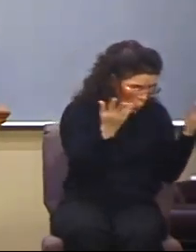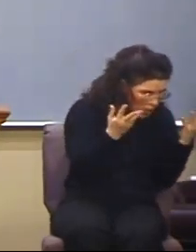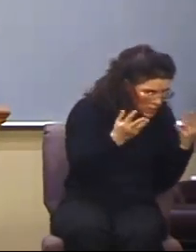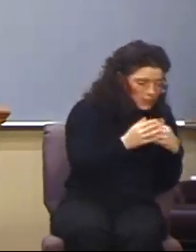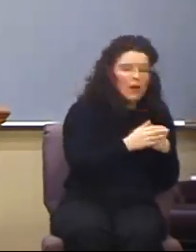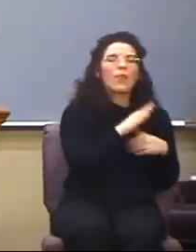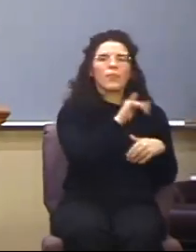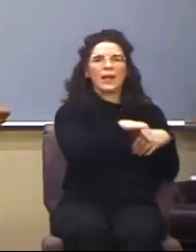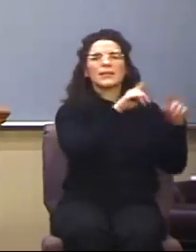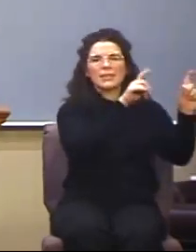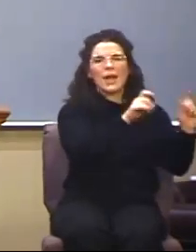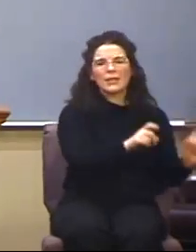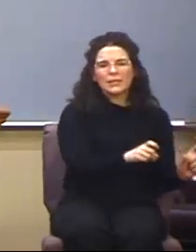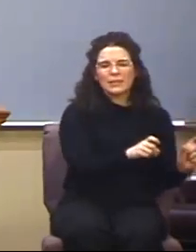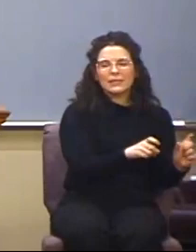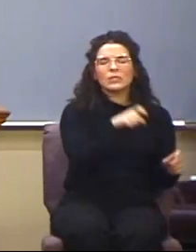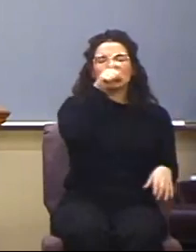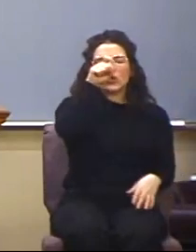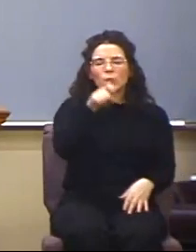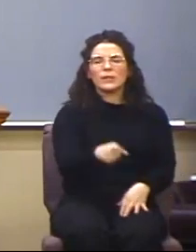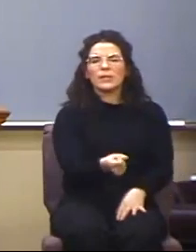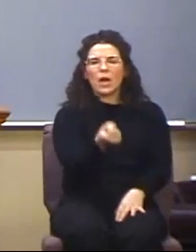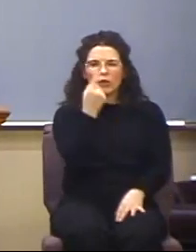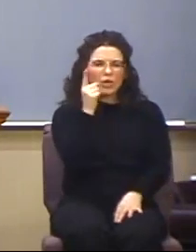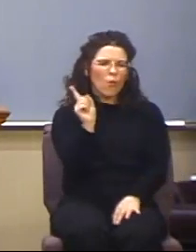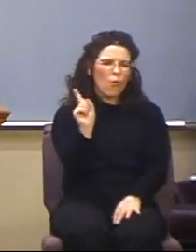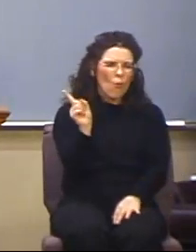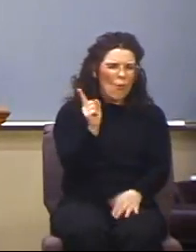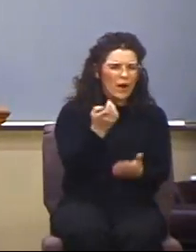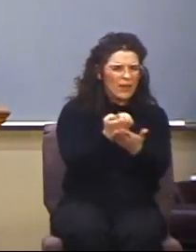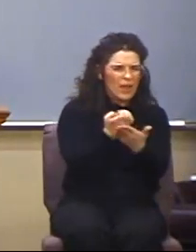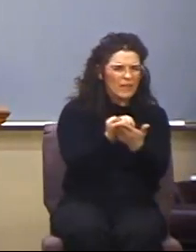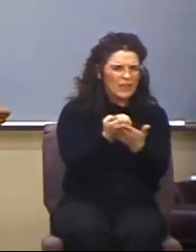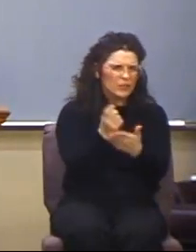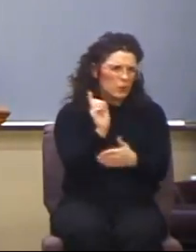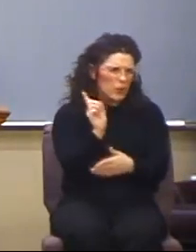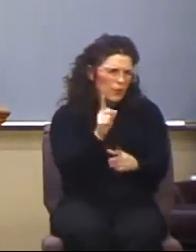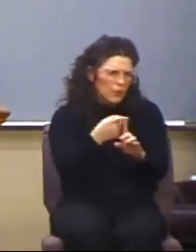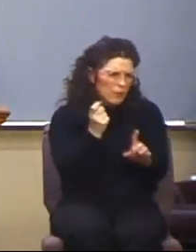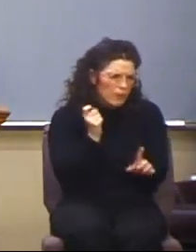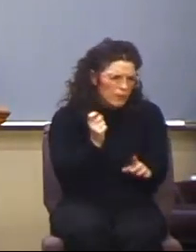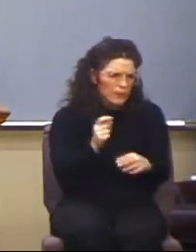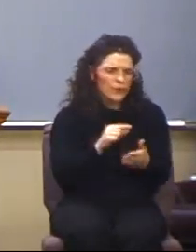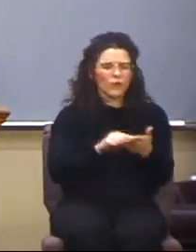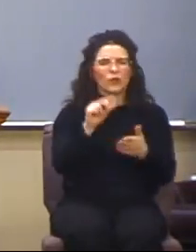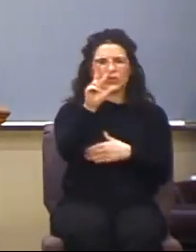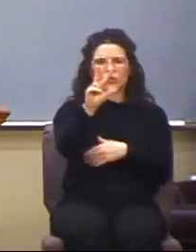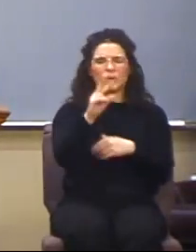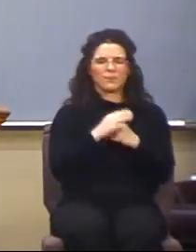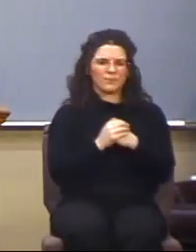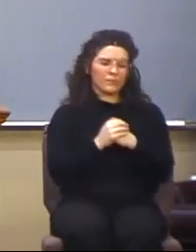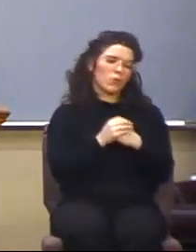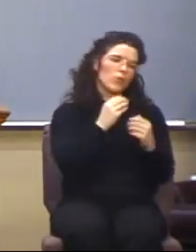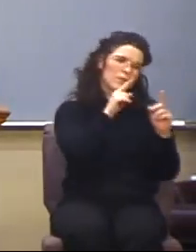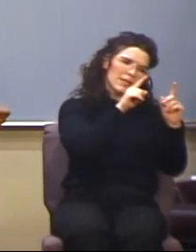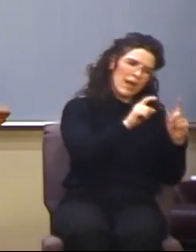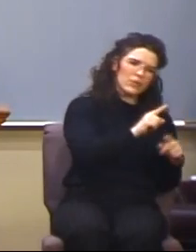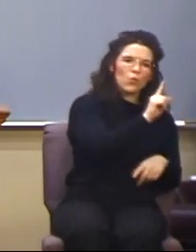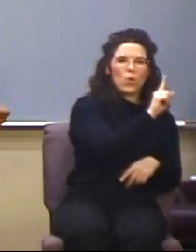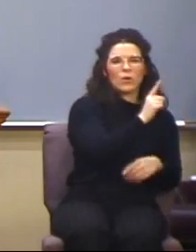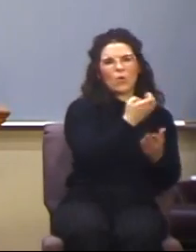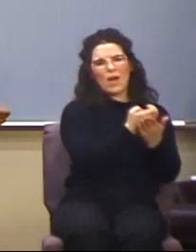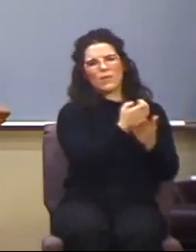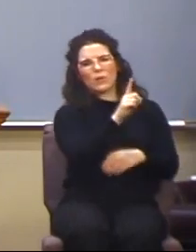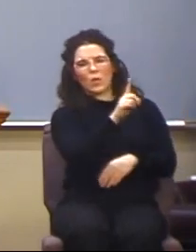understand where these evidences are located? Verse 3, evidence number 1, or test number 1,